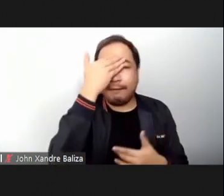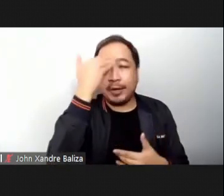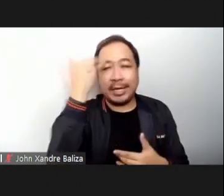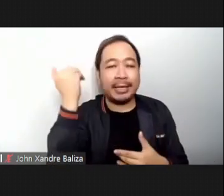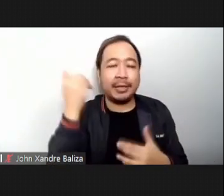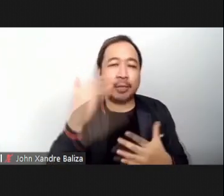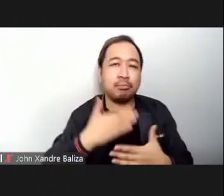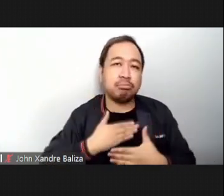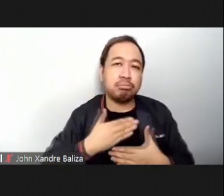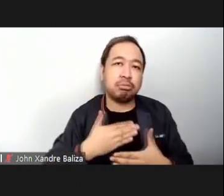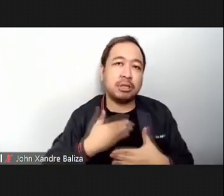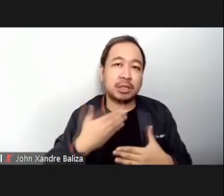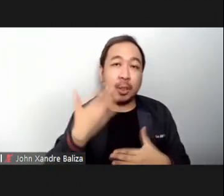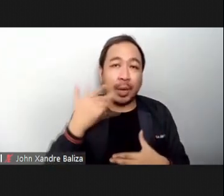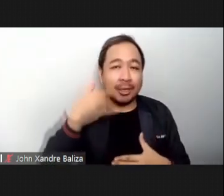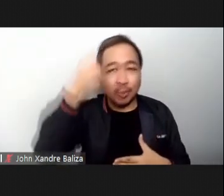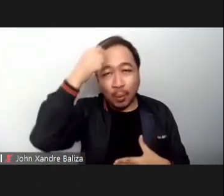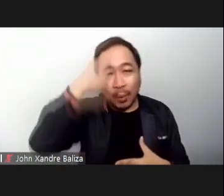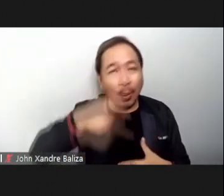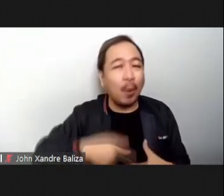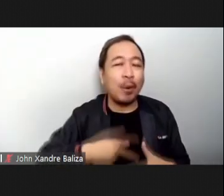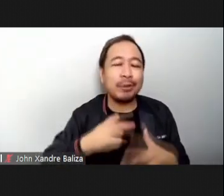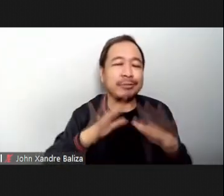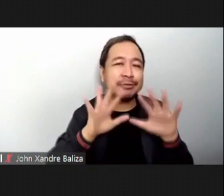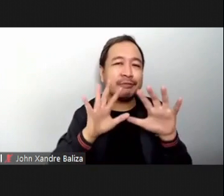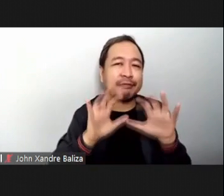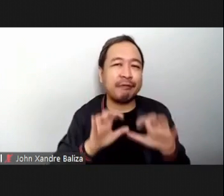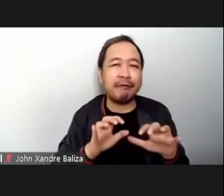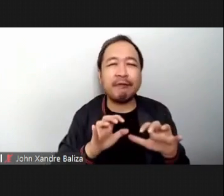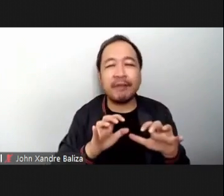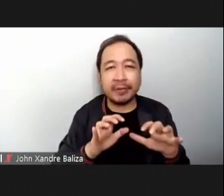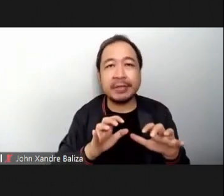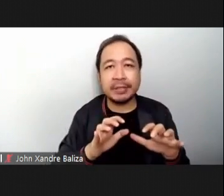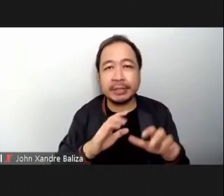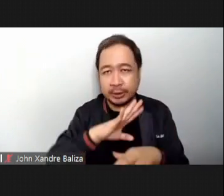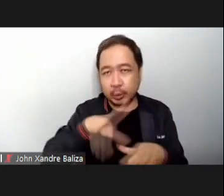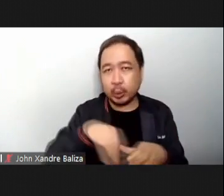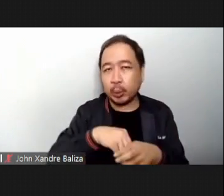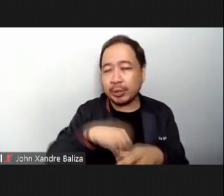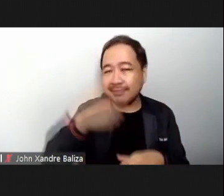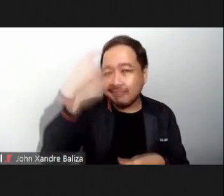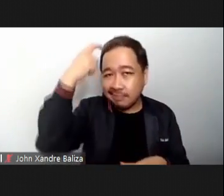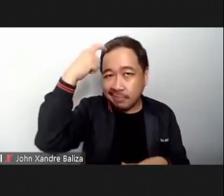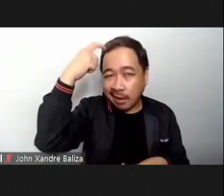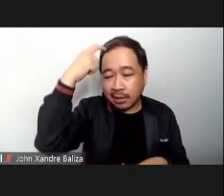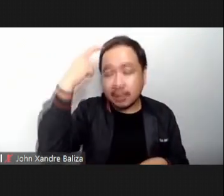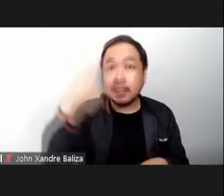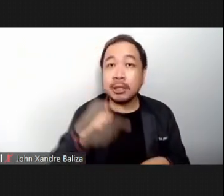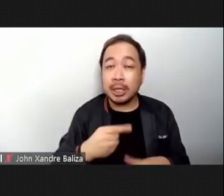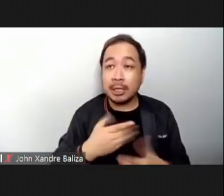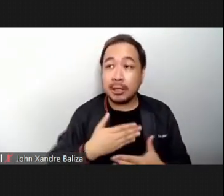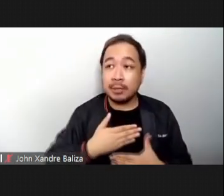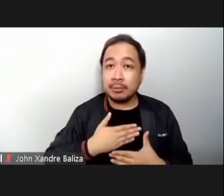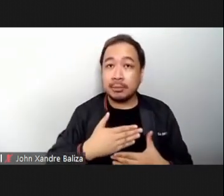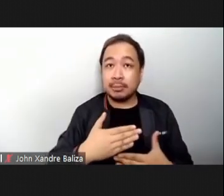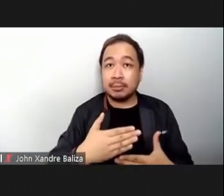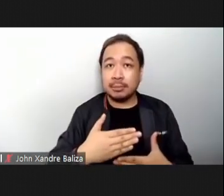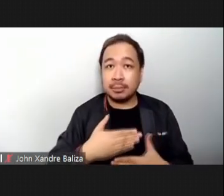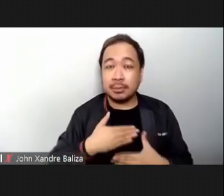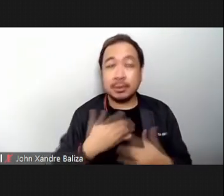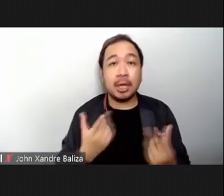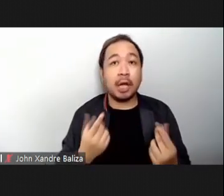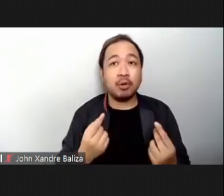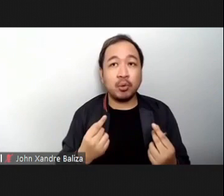is constricted including our minds. So this calming breath is intended to bring good air energies